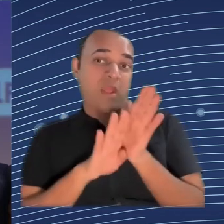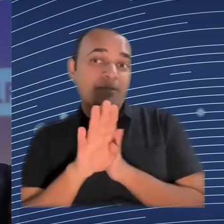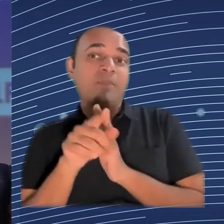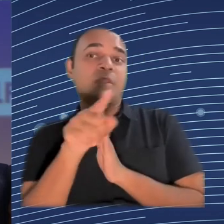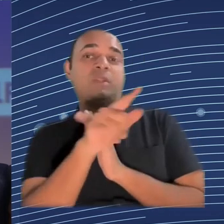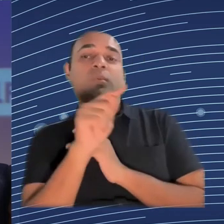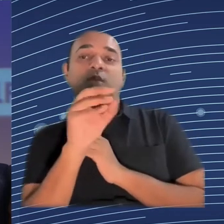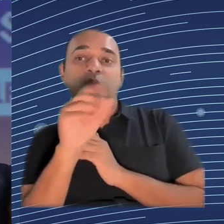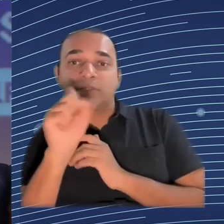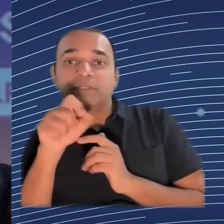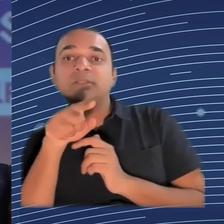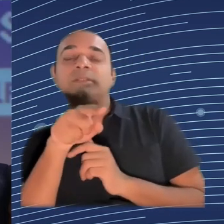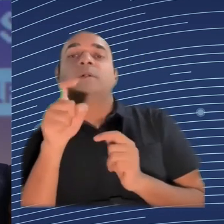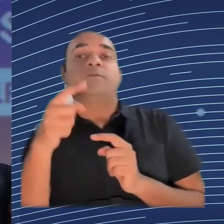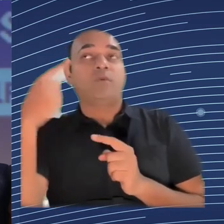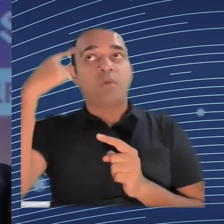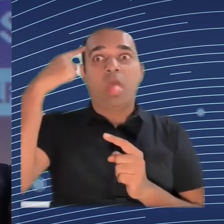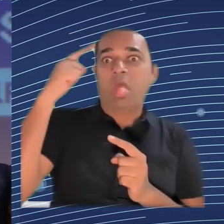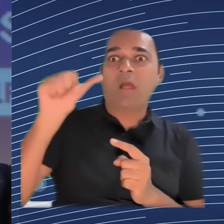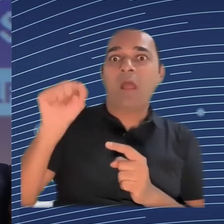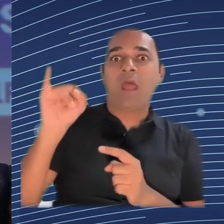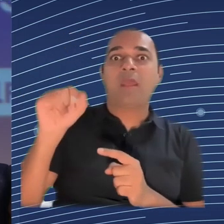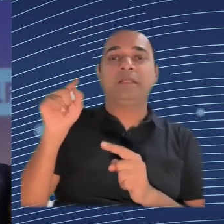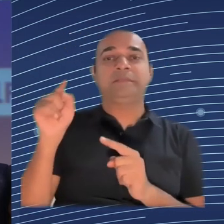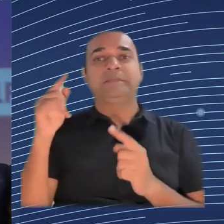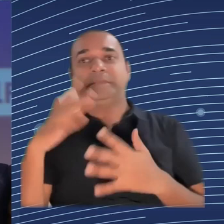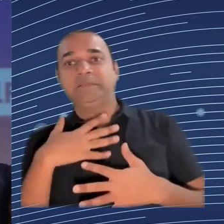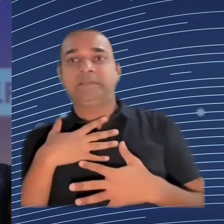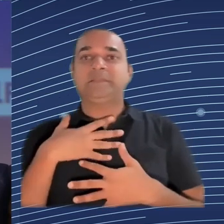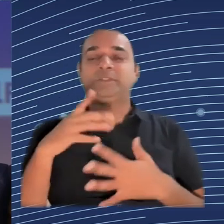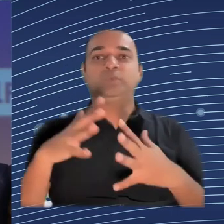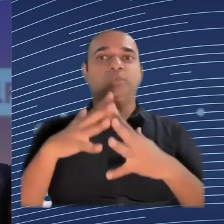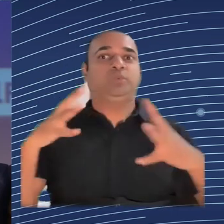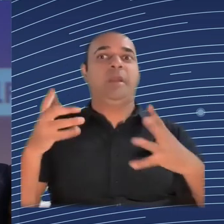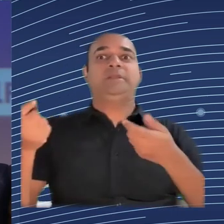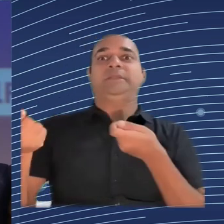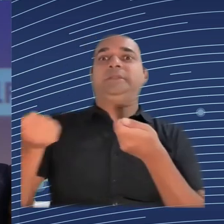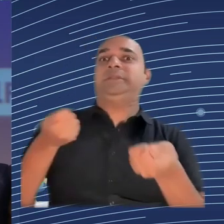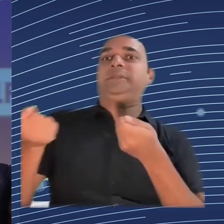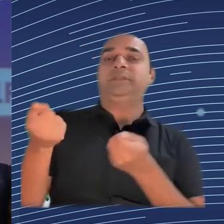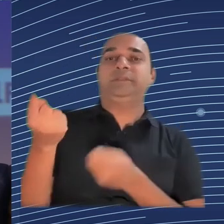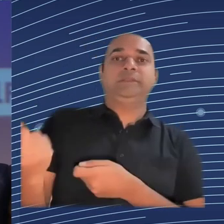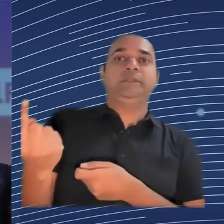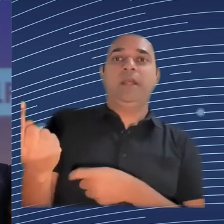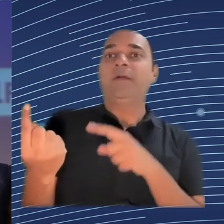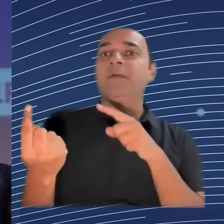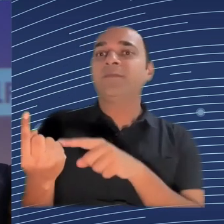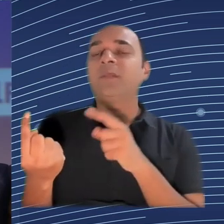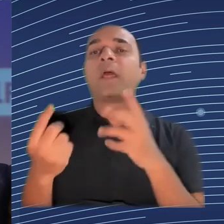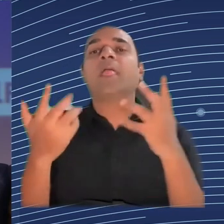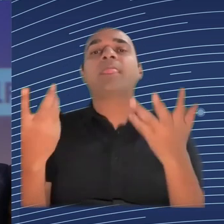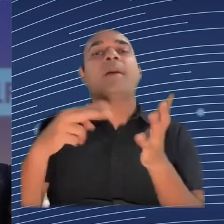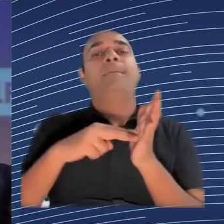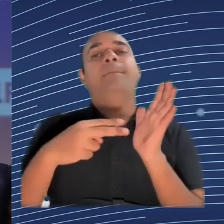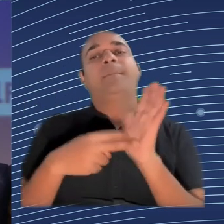we actually doing right now? And how are we going to create incentives to do those things right now? We're going to create